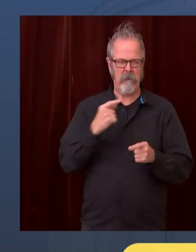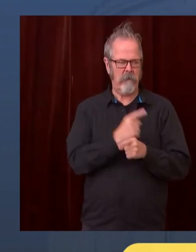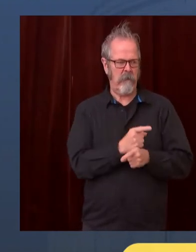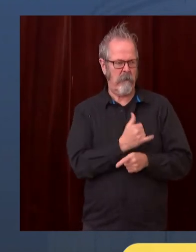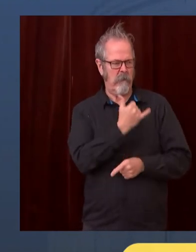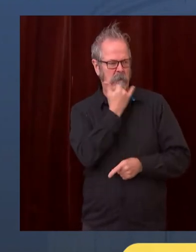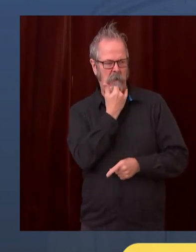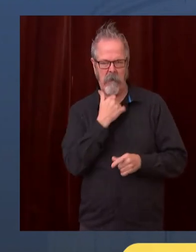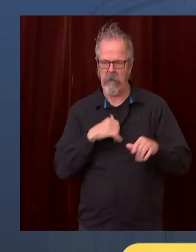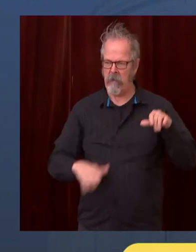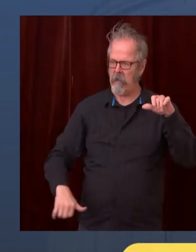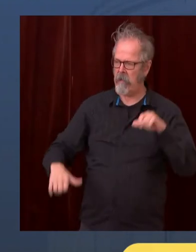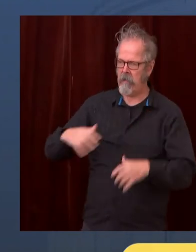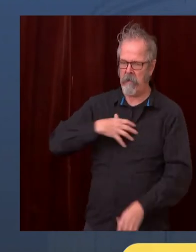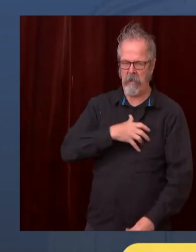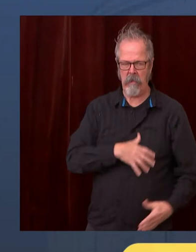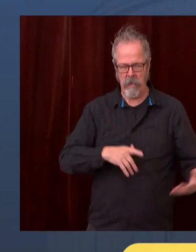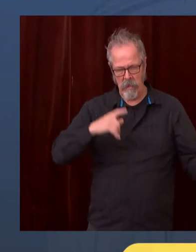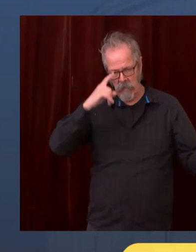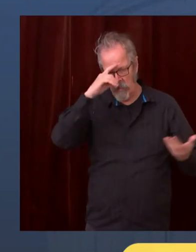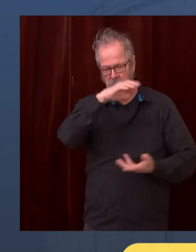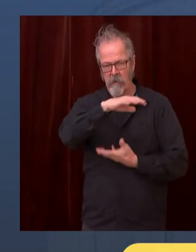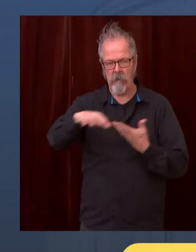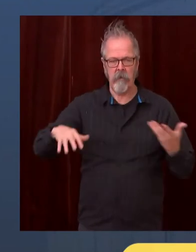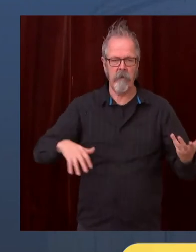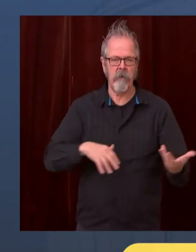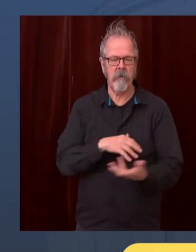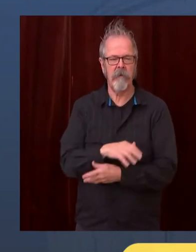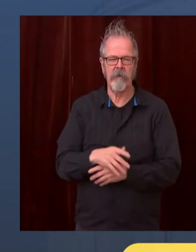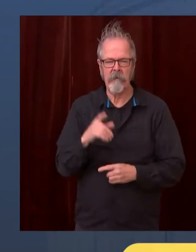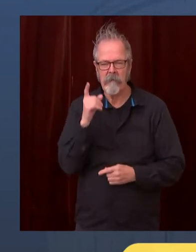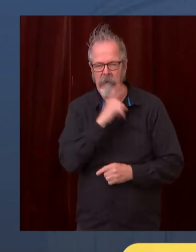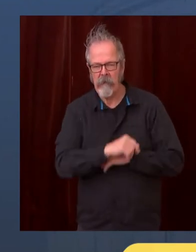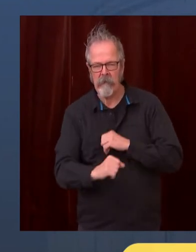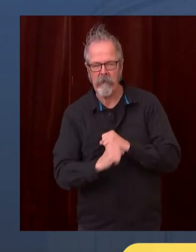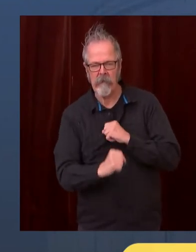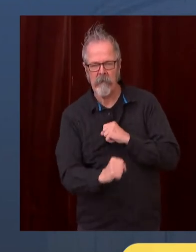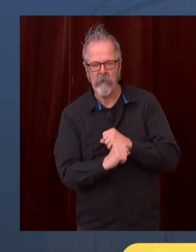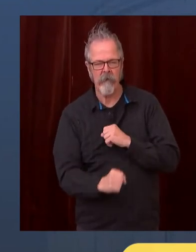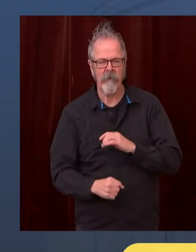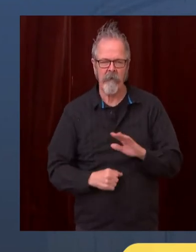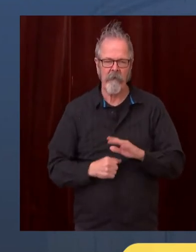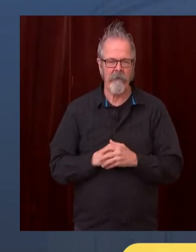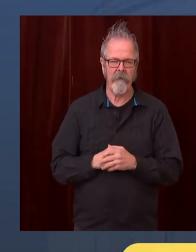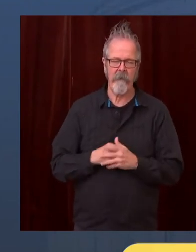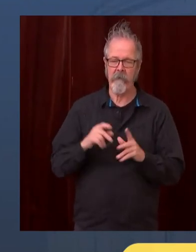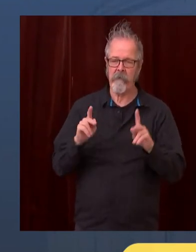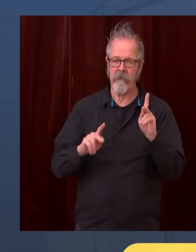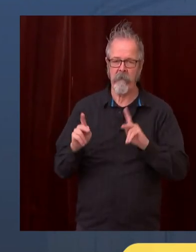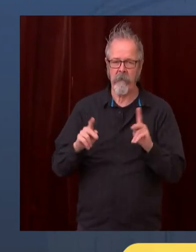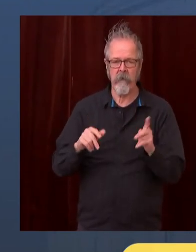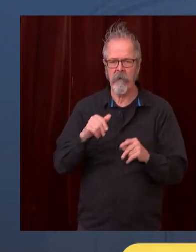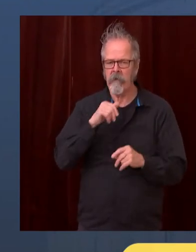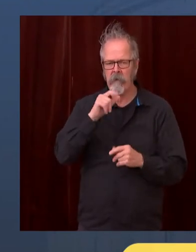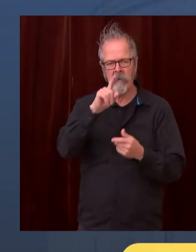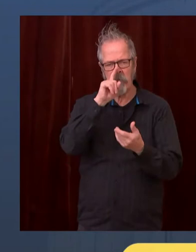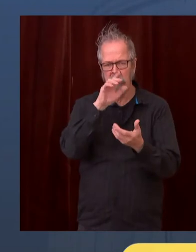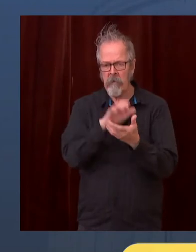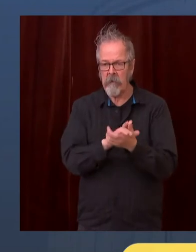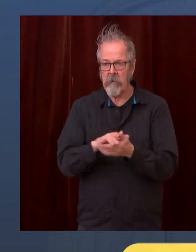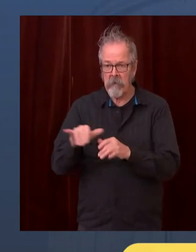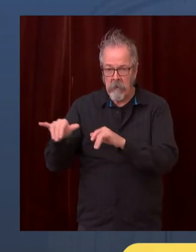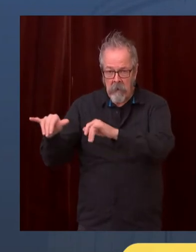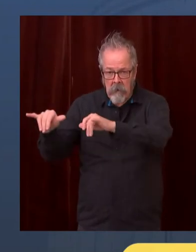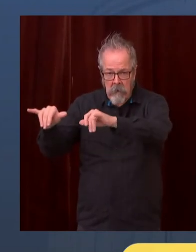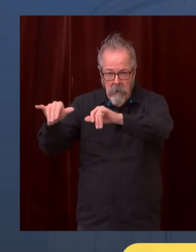people tend to take risks with their health, and when they do that, unfortunately that's when people and communities get in